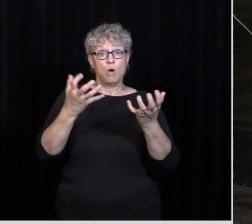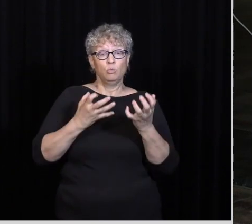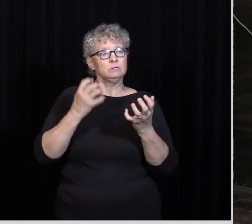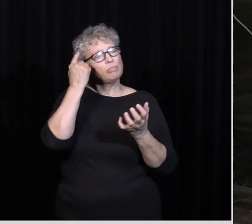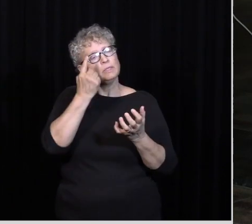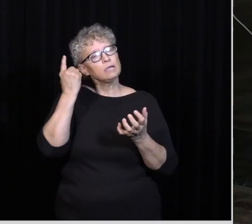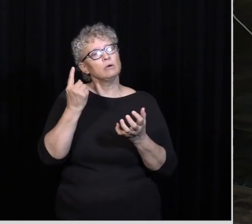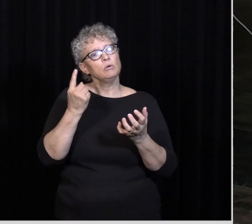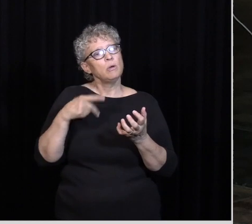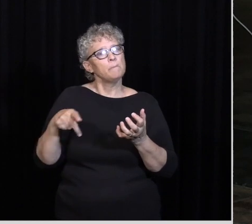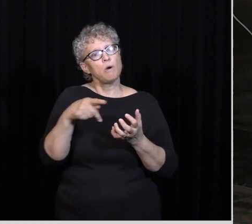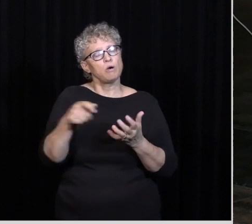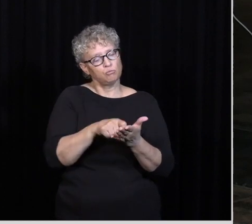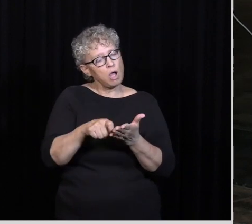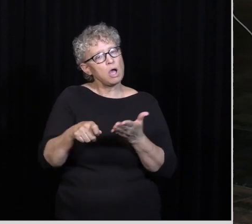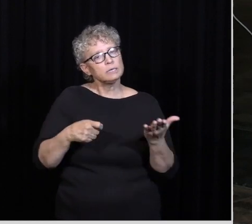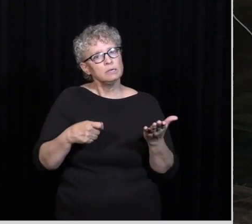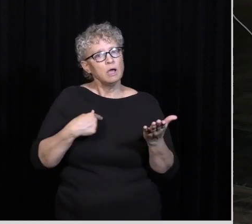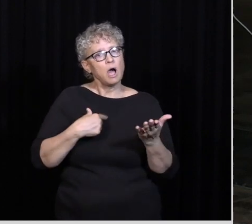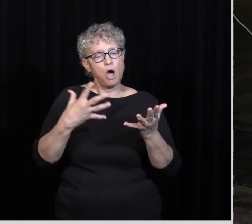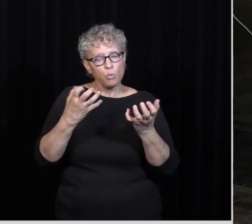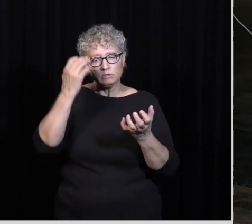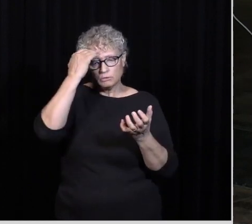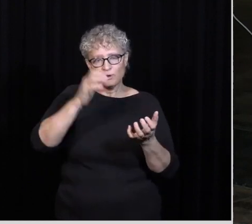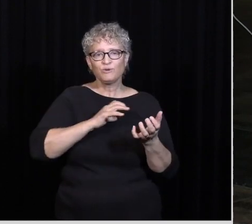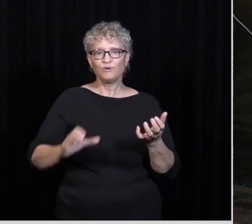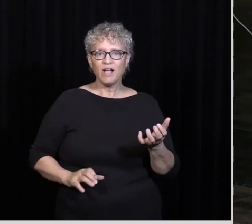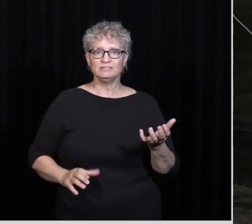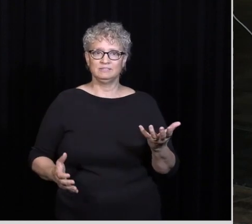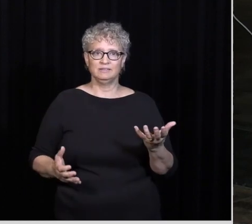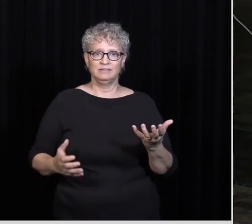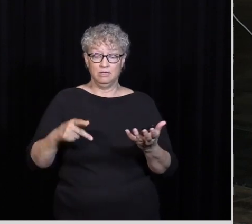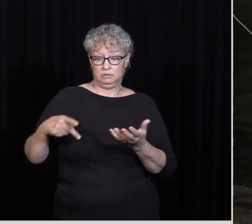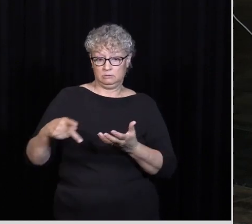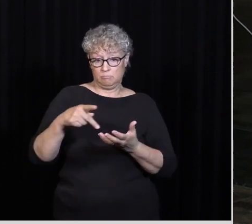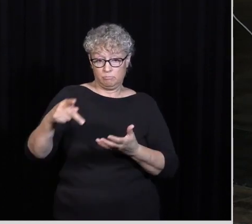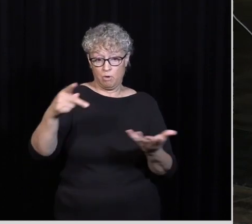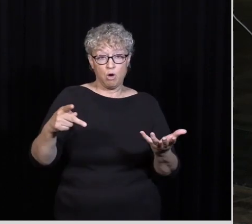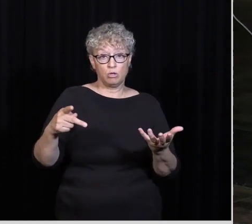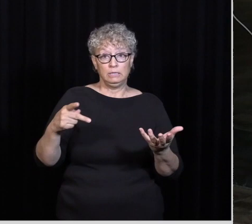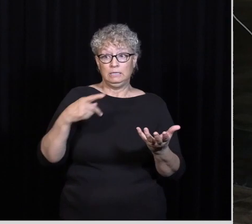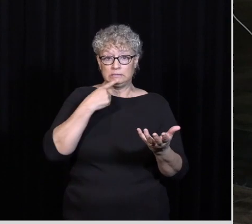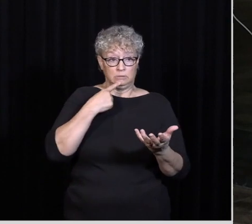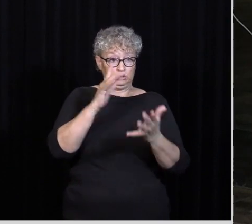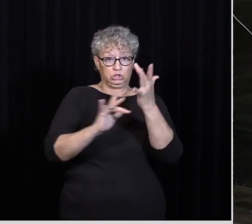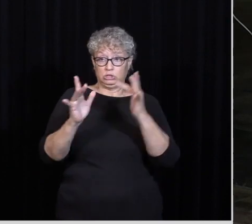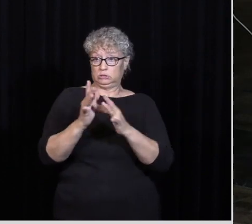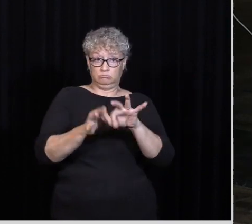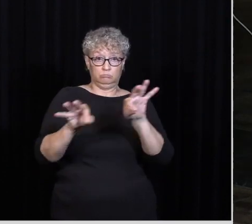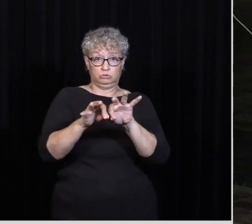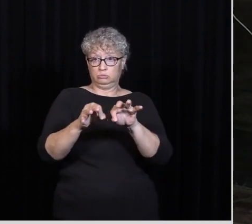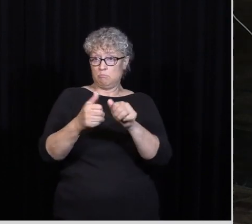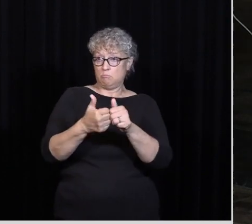way Paul As he writes He's like I want to know Christ Do you see But what Paul is doing Is like Jesus matters more than anything There's